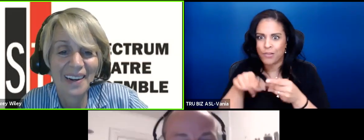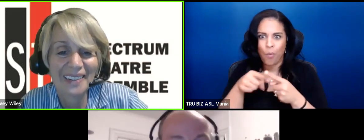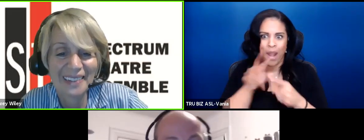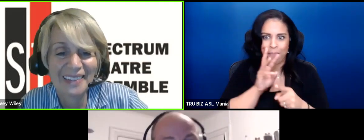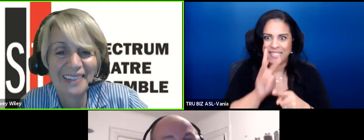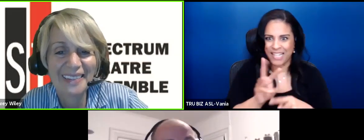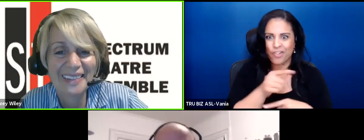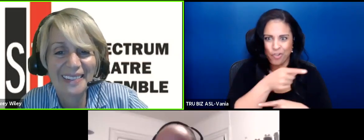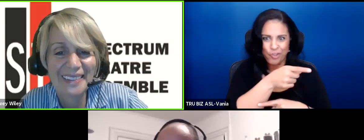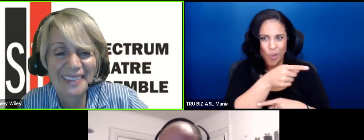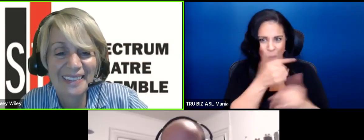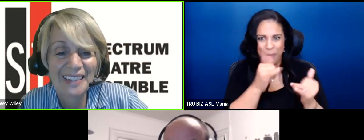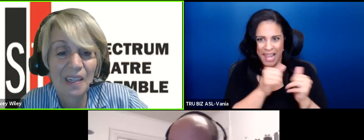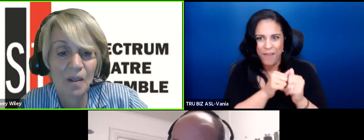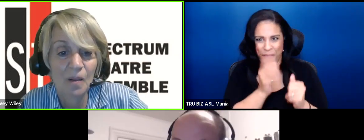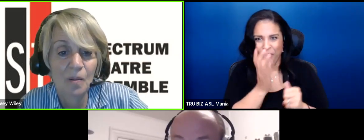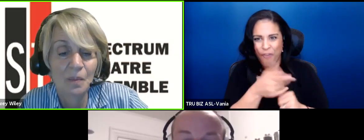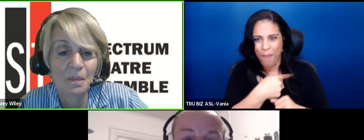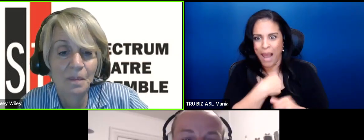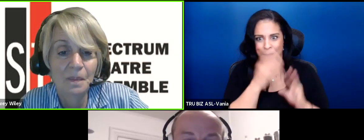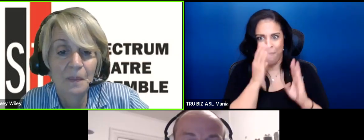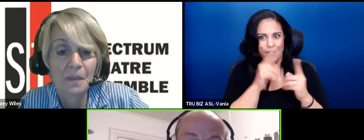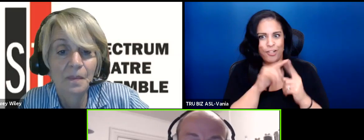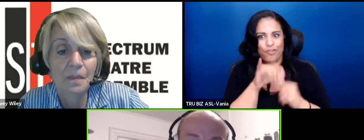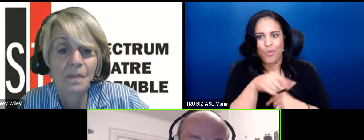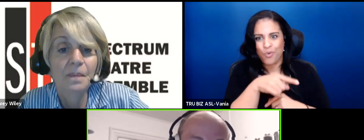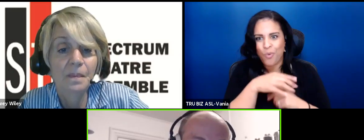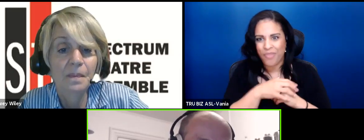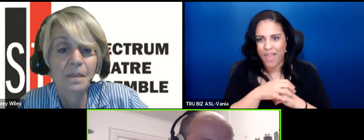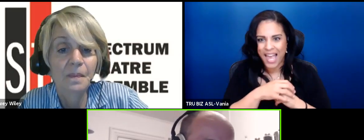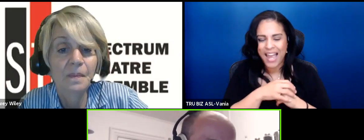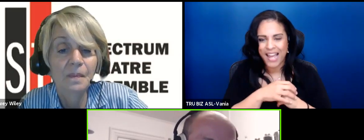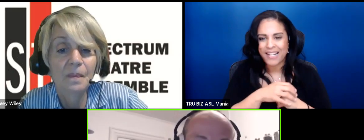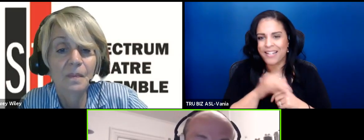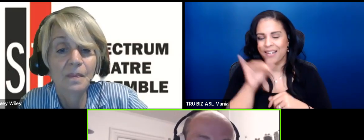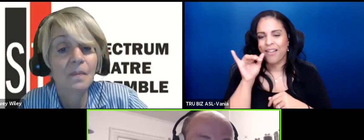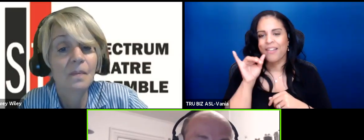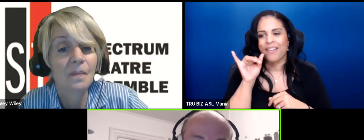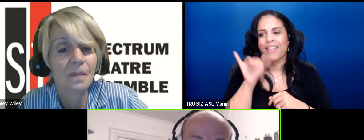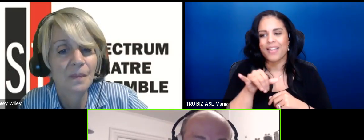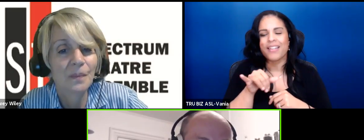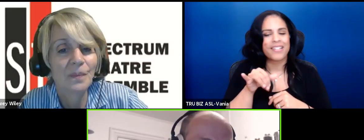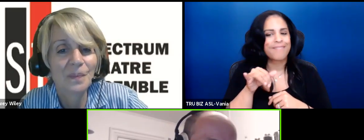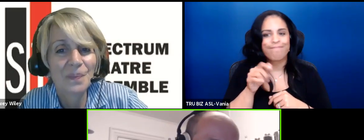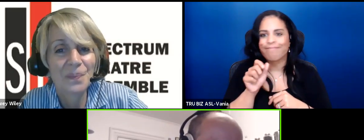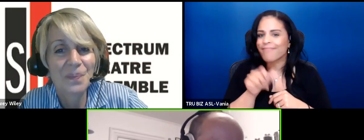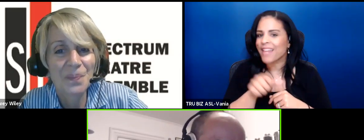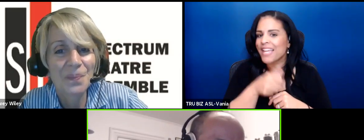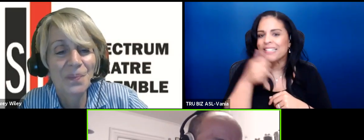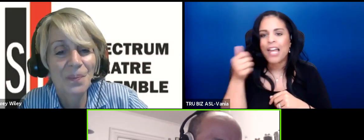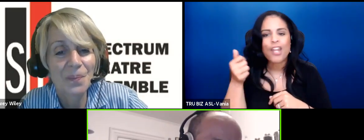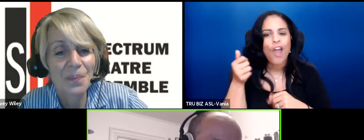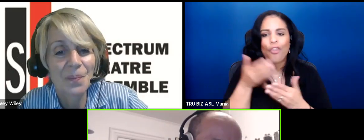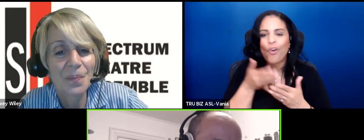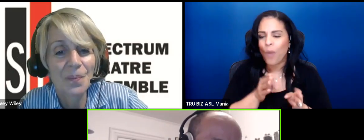you know I was paying attention and it just it's it's just another way of I mean I think one of the things that I realized too